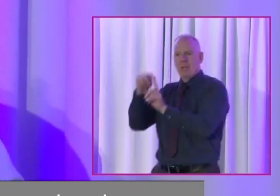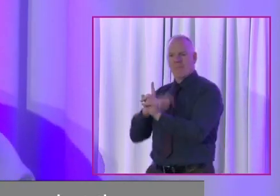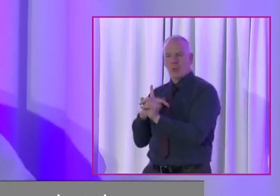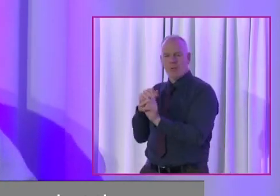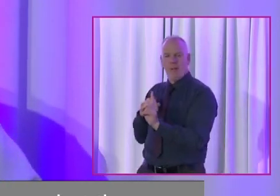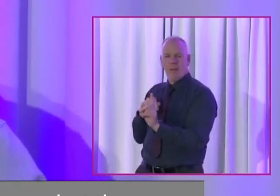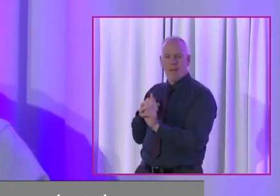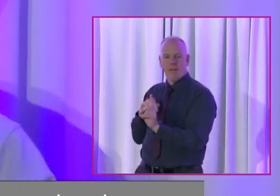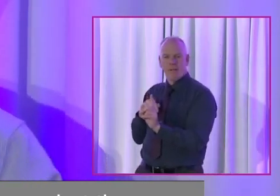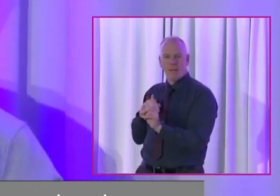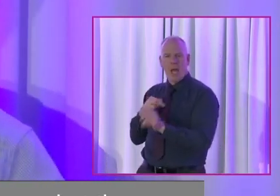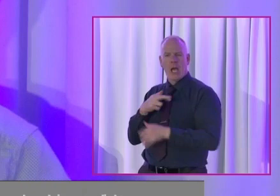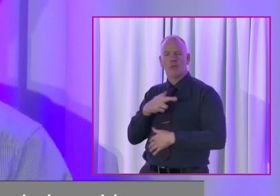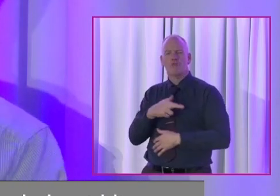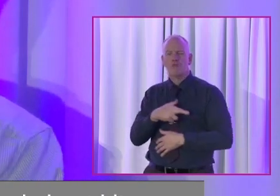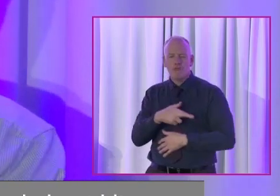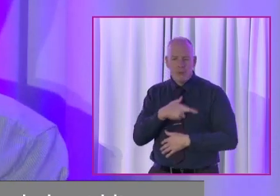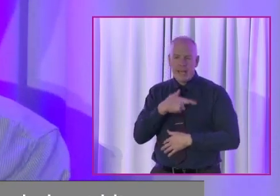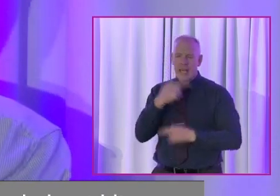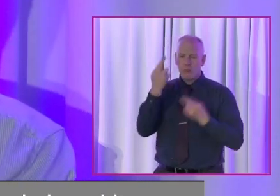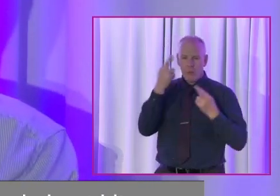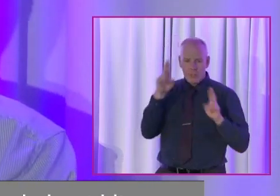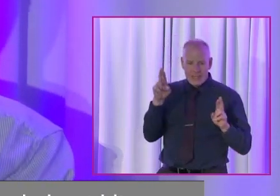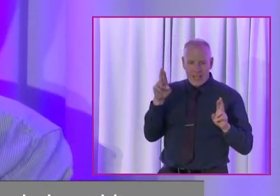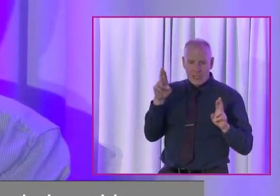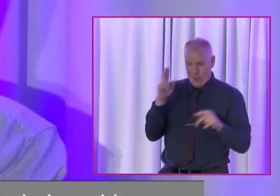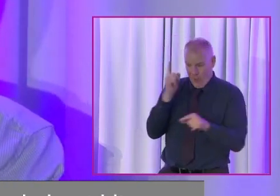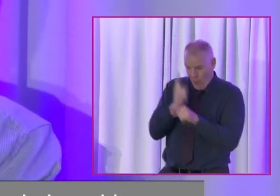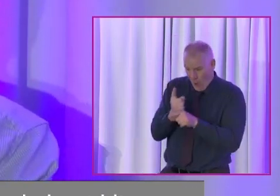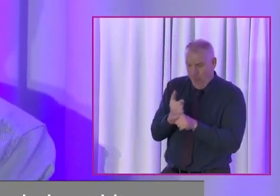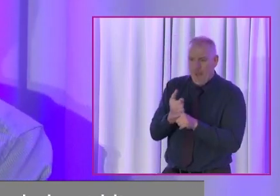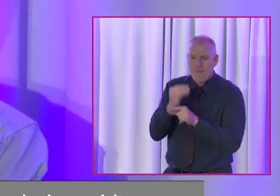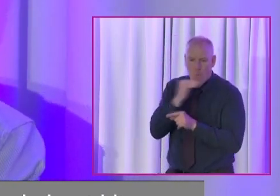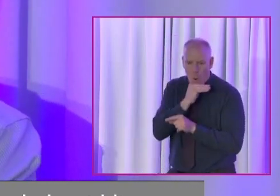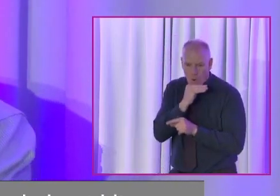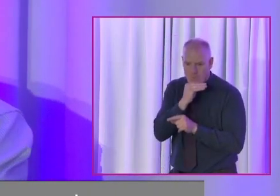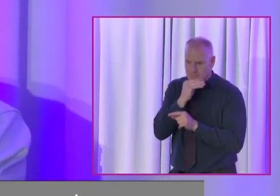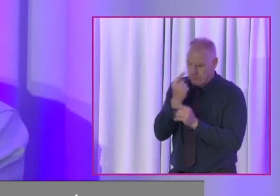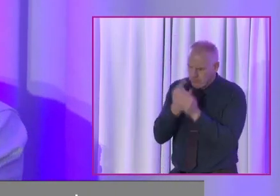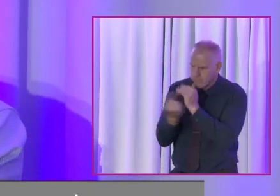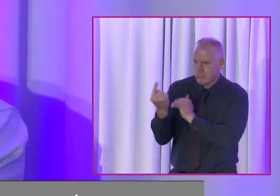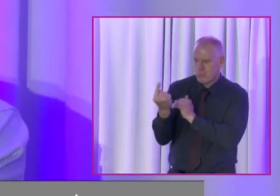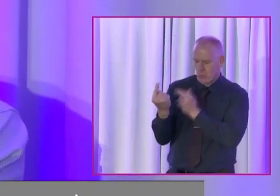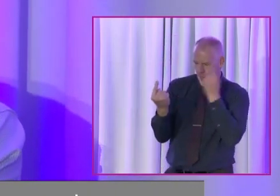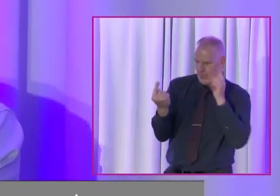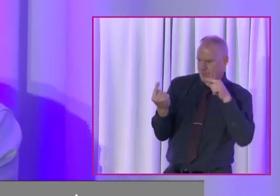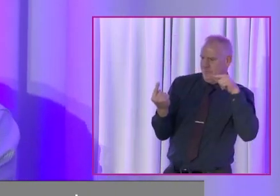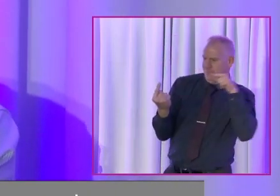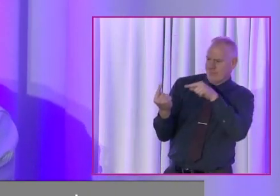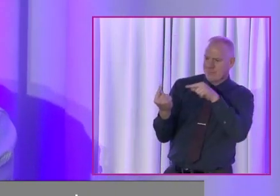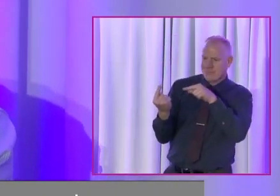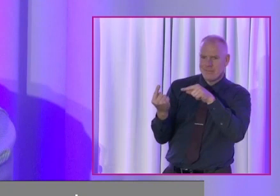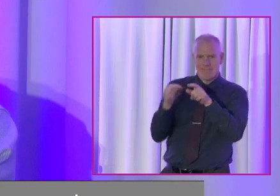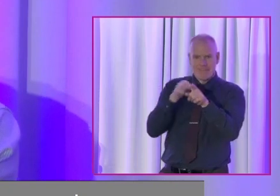Authentic representation is important because when you have authentic representation and agency, in